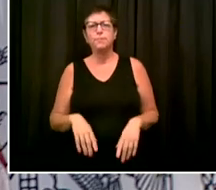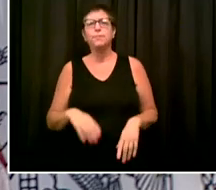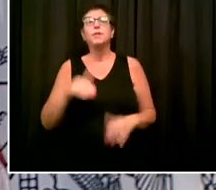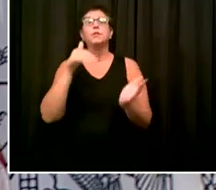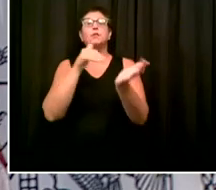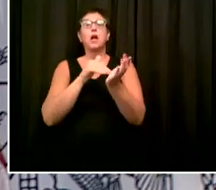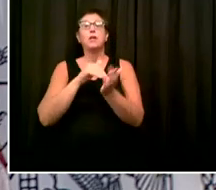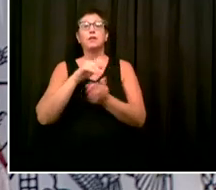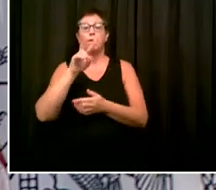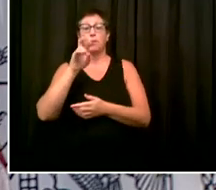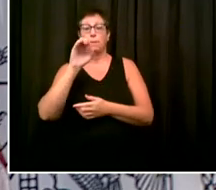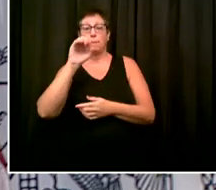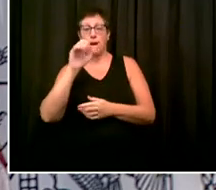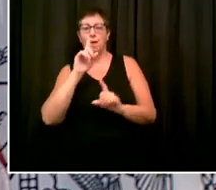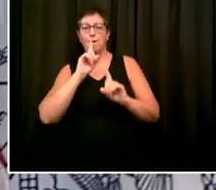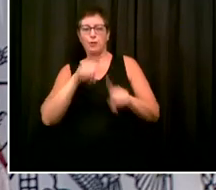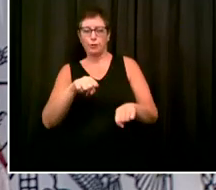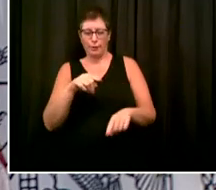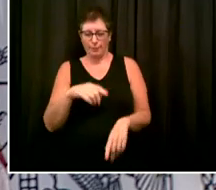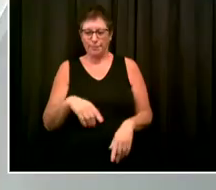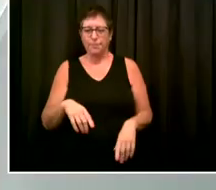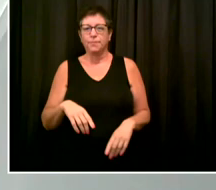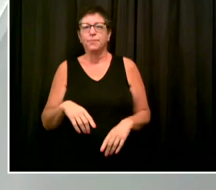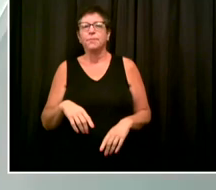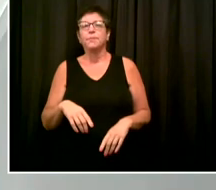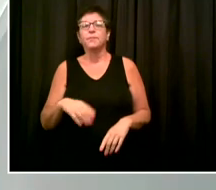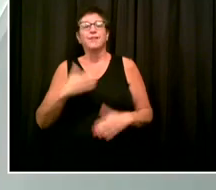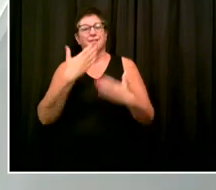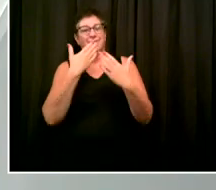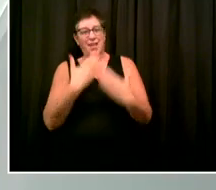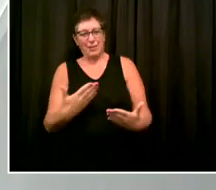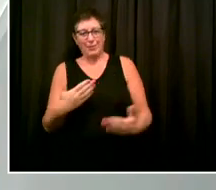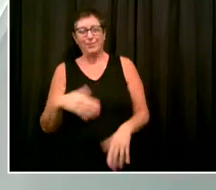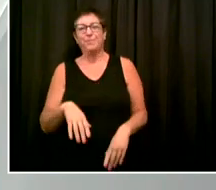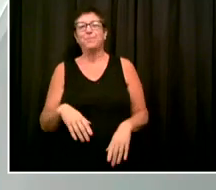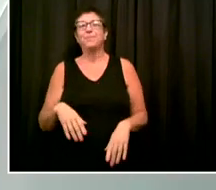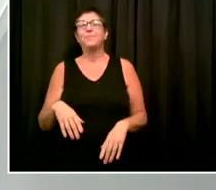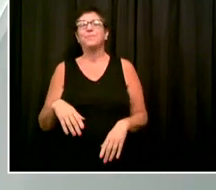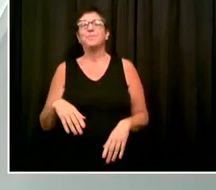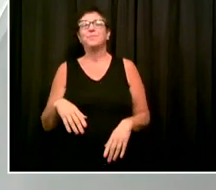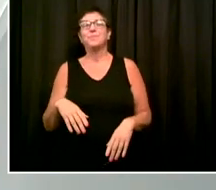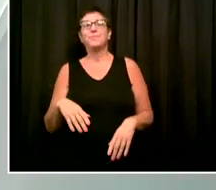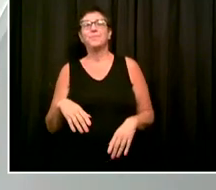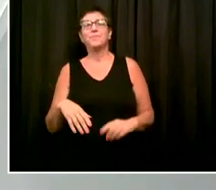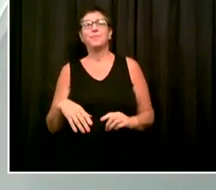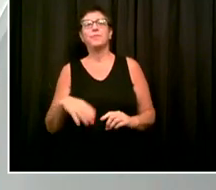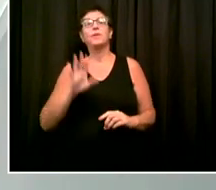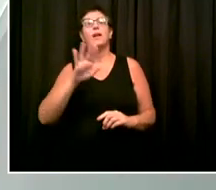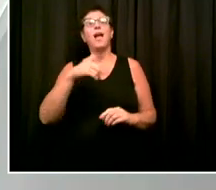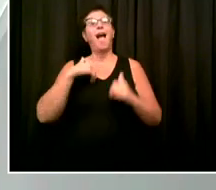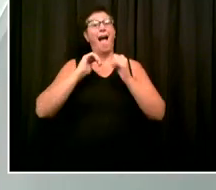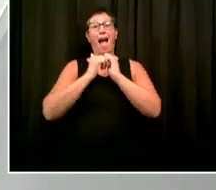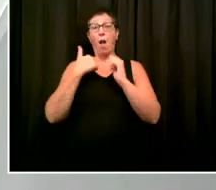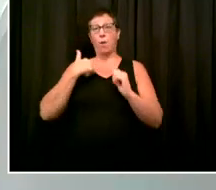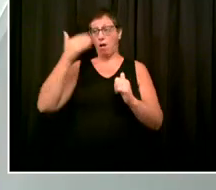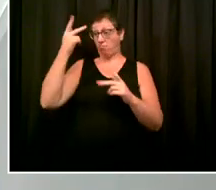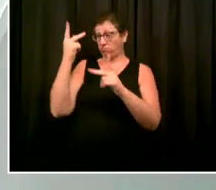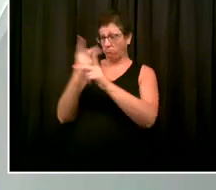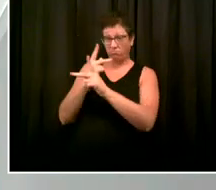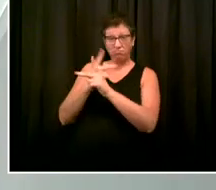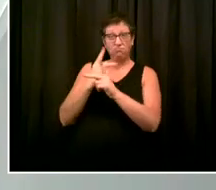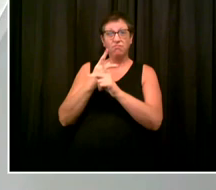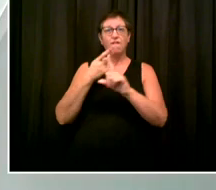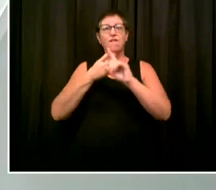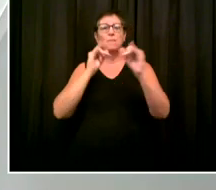Sure. Thank you for the question. This is done through interviews. So anytime a person is newly diagnosed with a coronavirus,